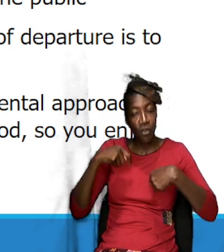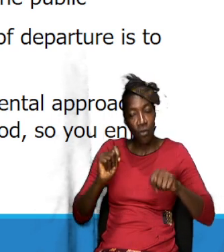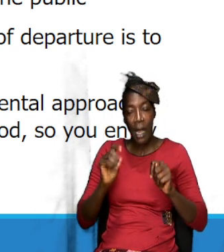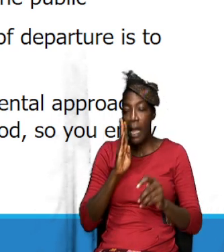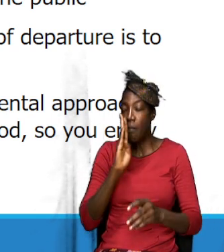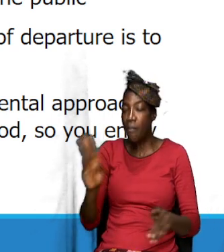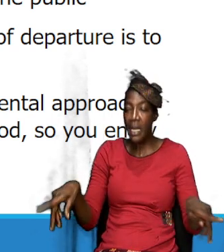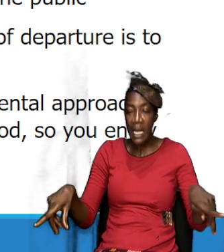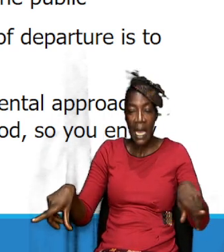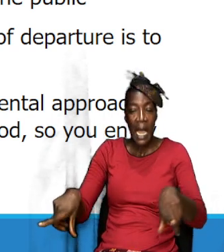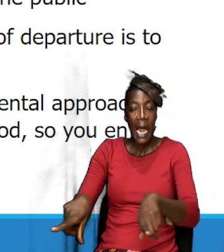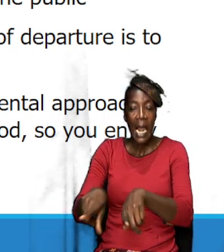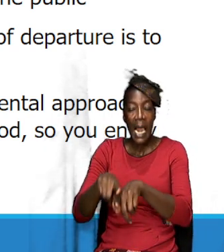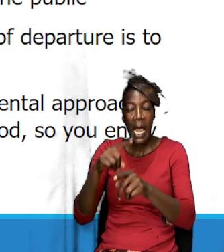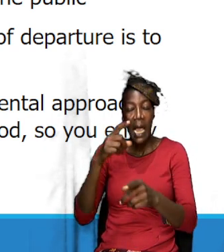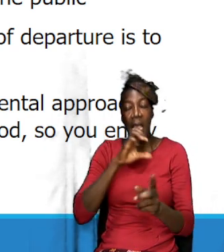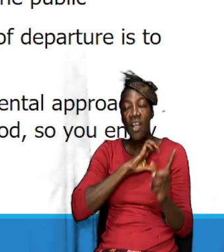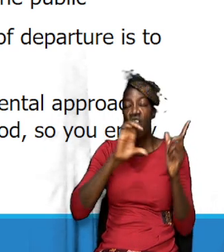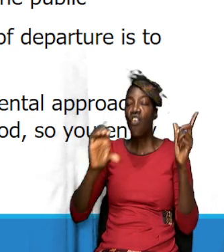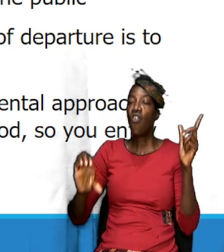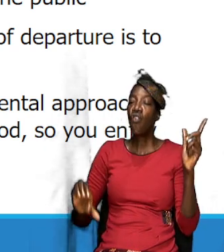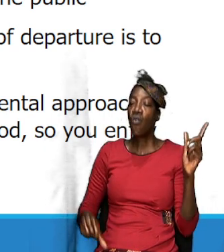imitate him. Now,